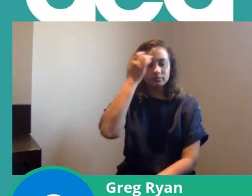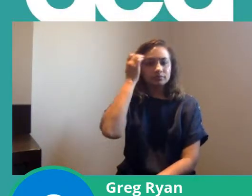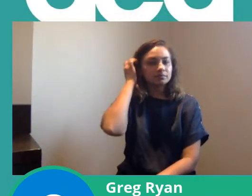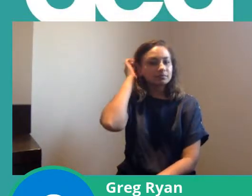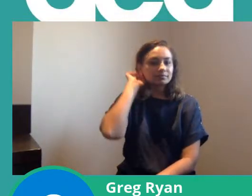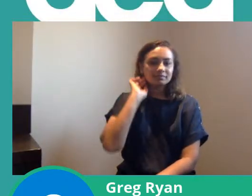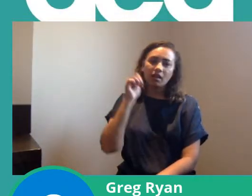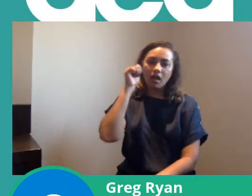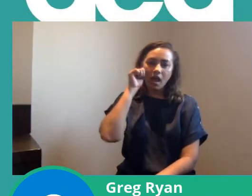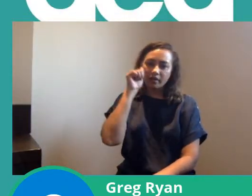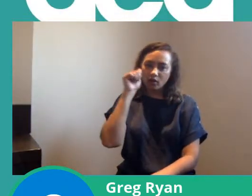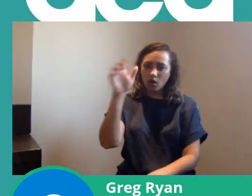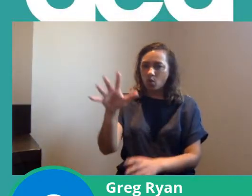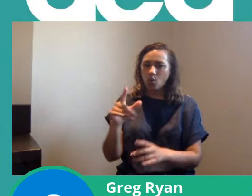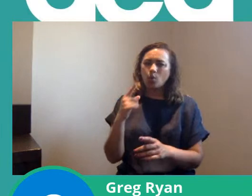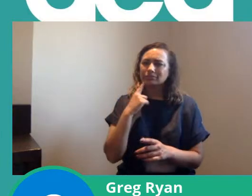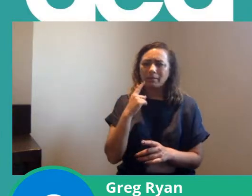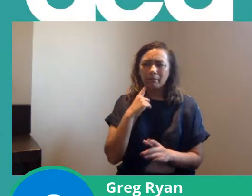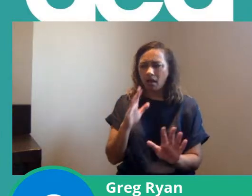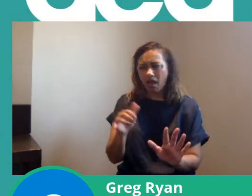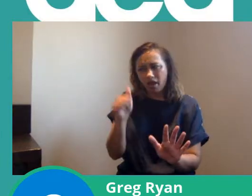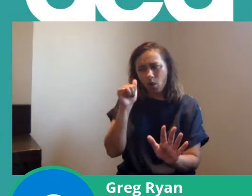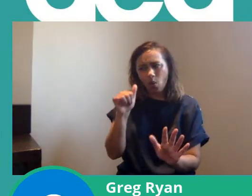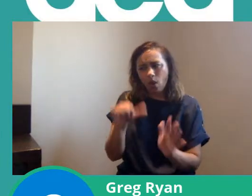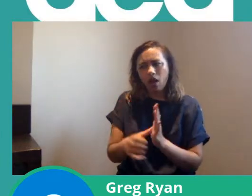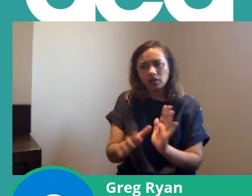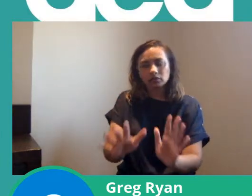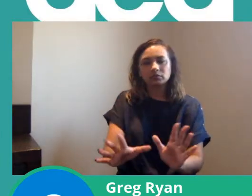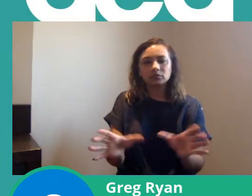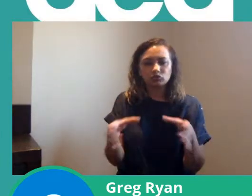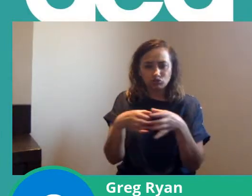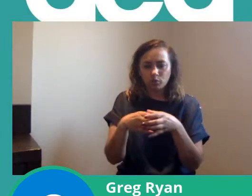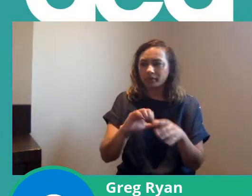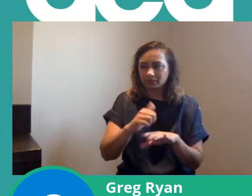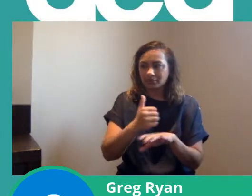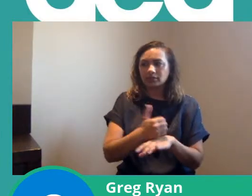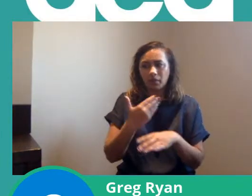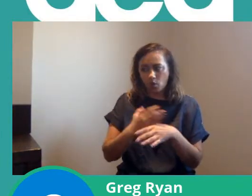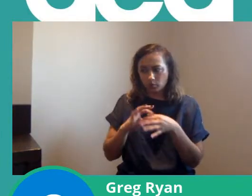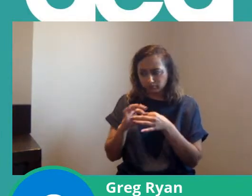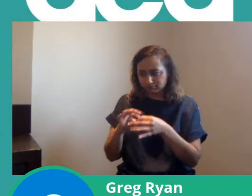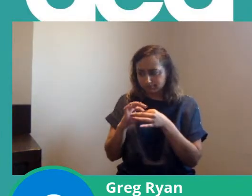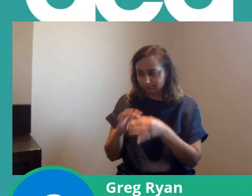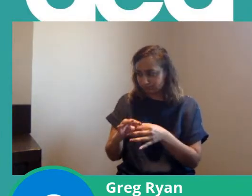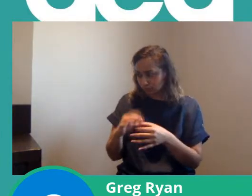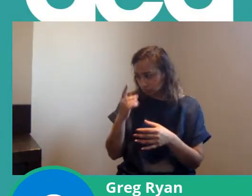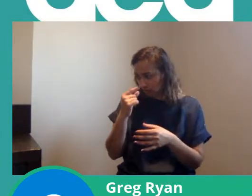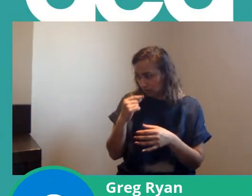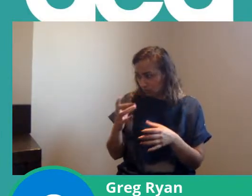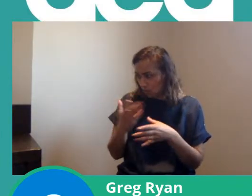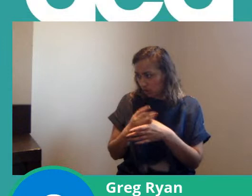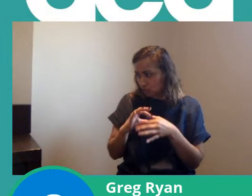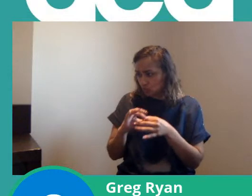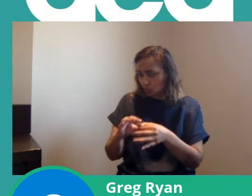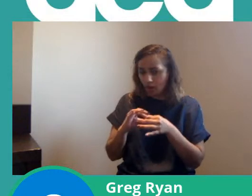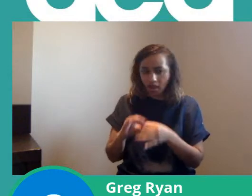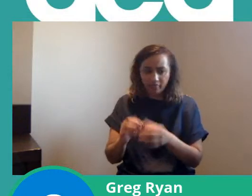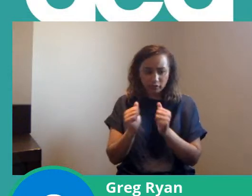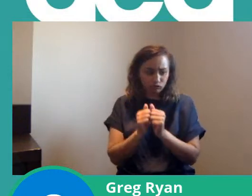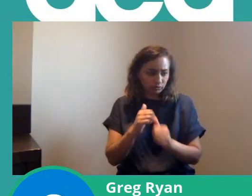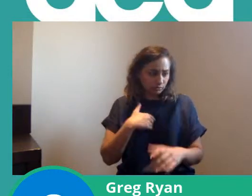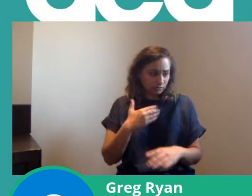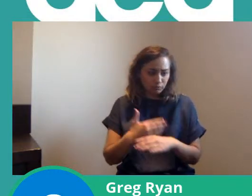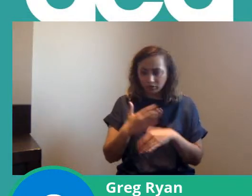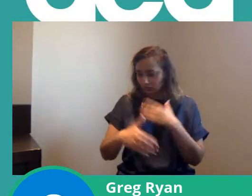solution as as we thought but yeah and really important that you work with people that you're gonna then be able to put put that stuff into